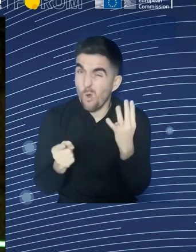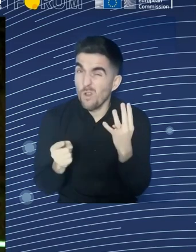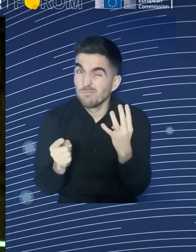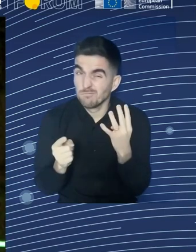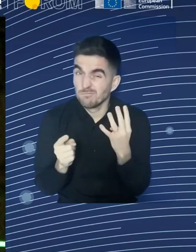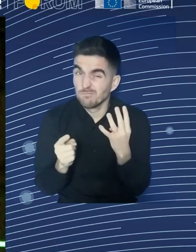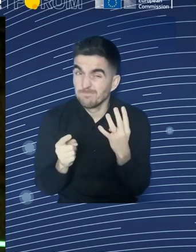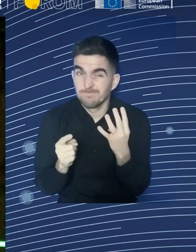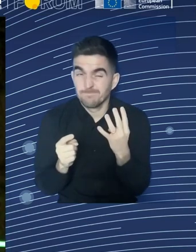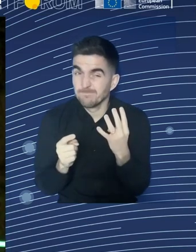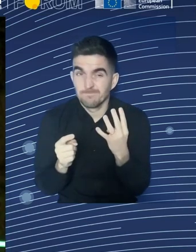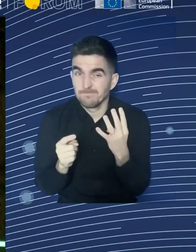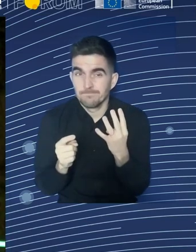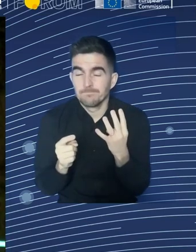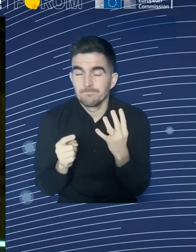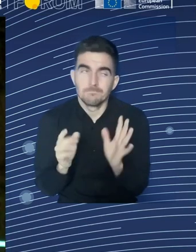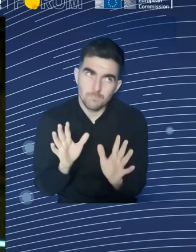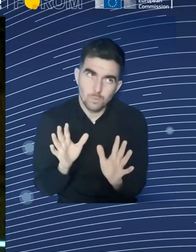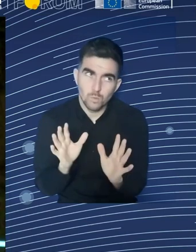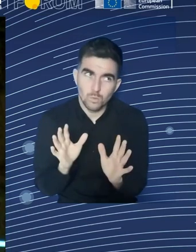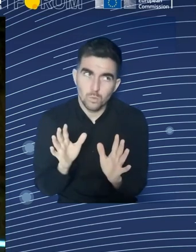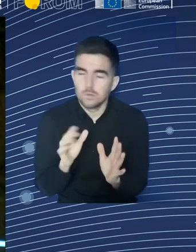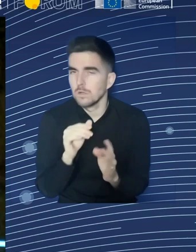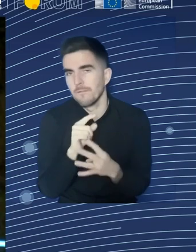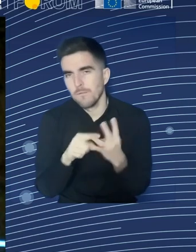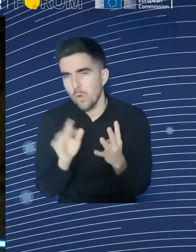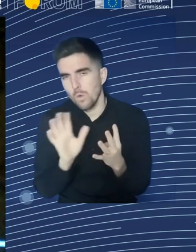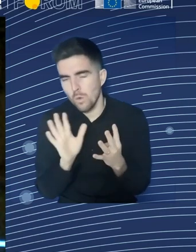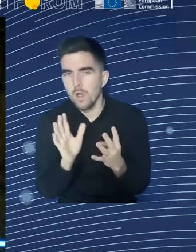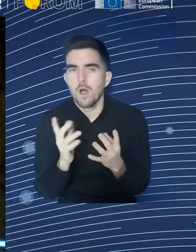term is that we still have a fairly high,